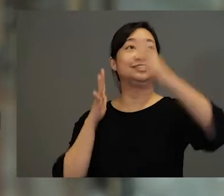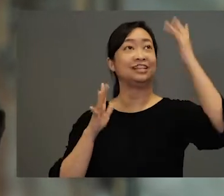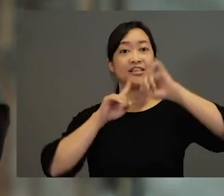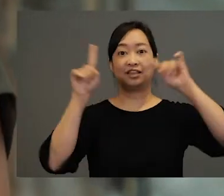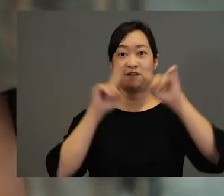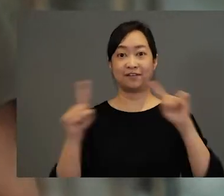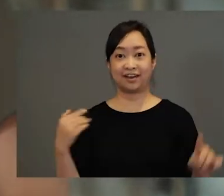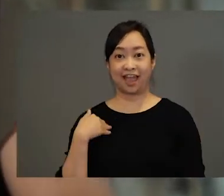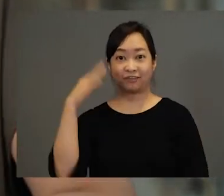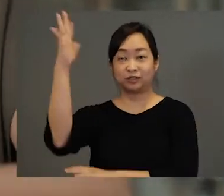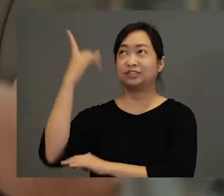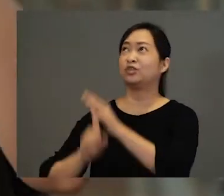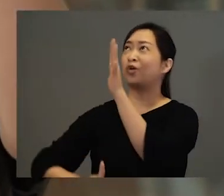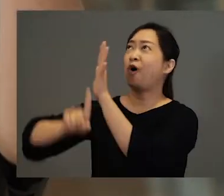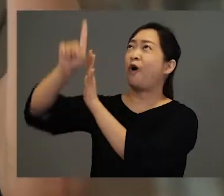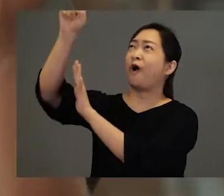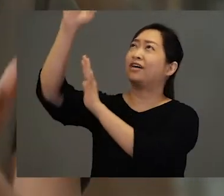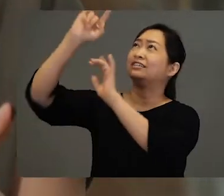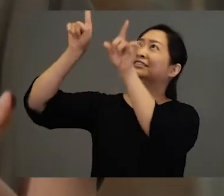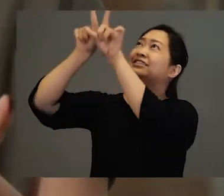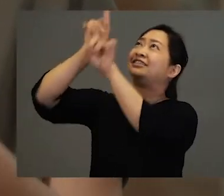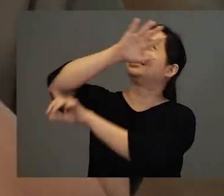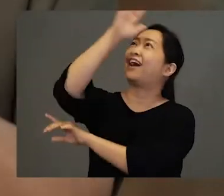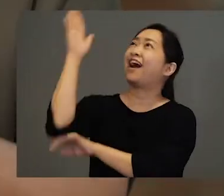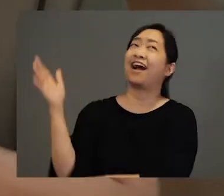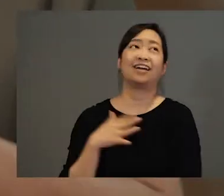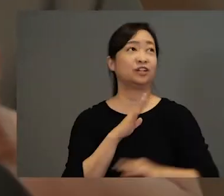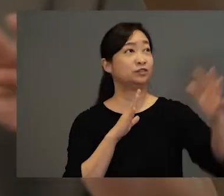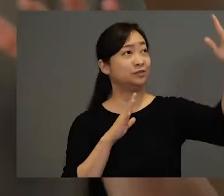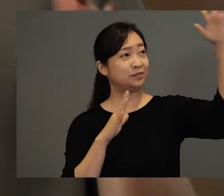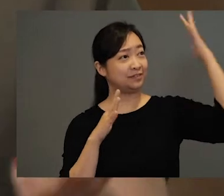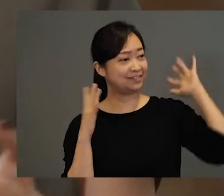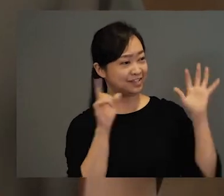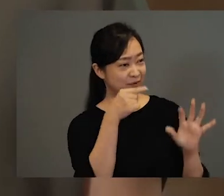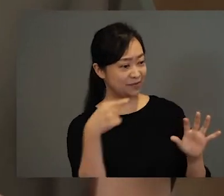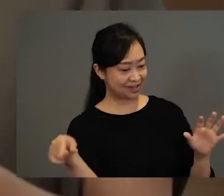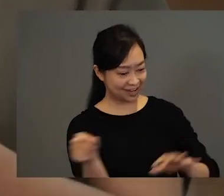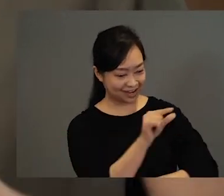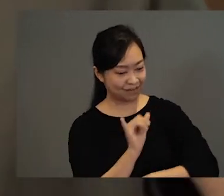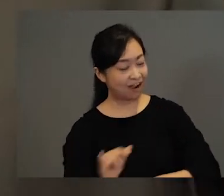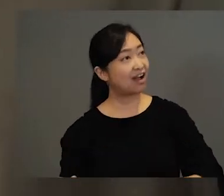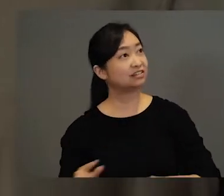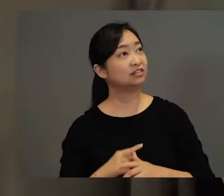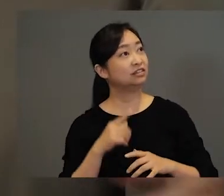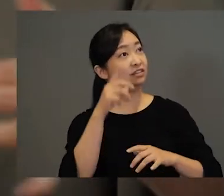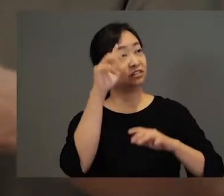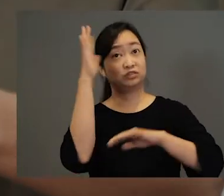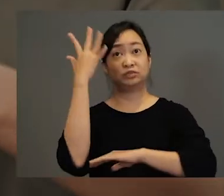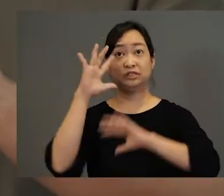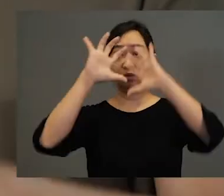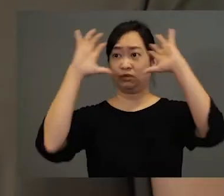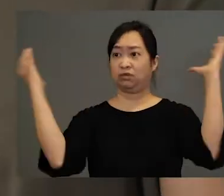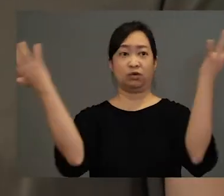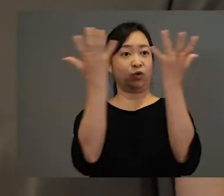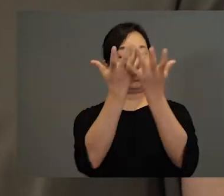of trees. There were trees as tall as the sky, trees as green as the grass and trees as wide and